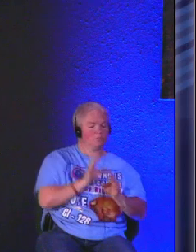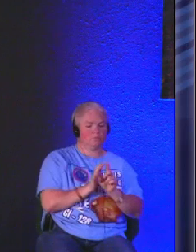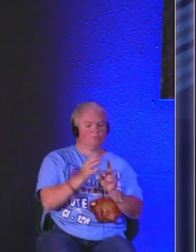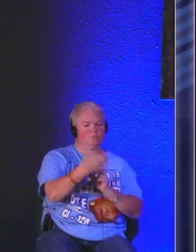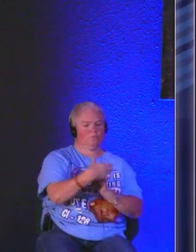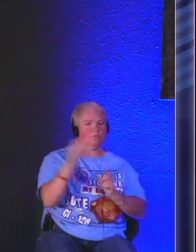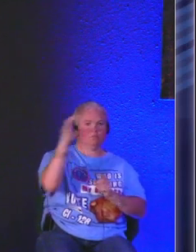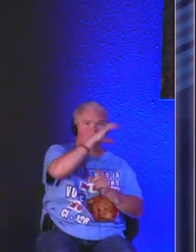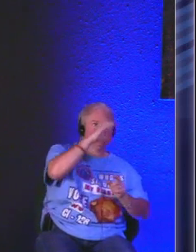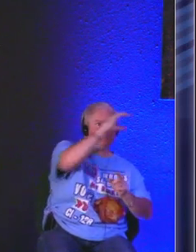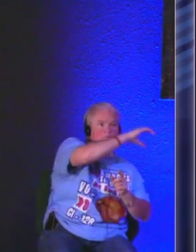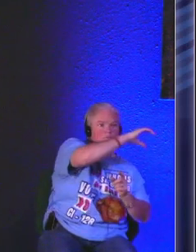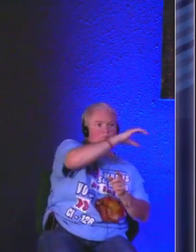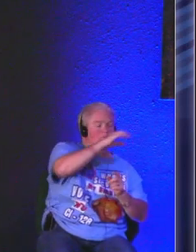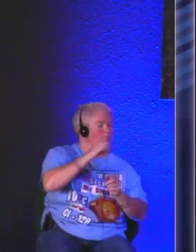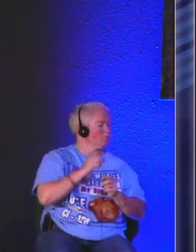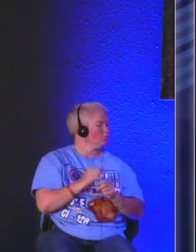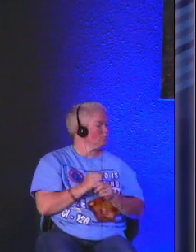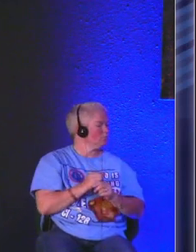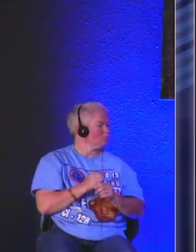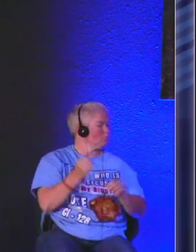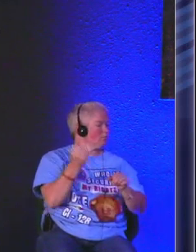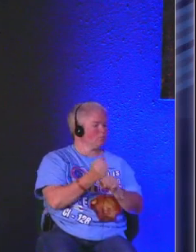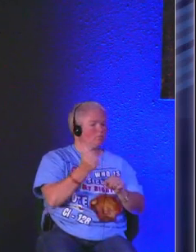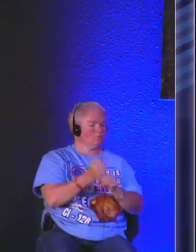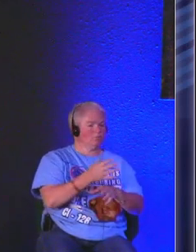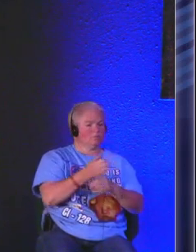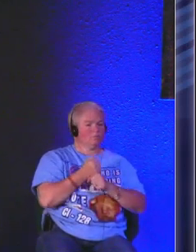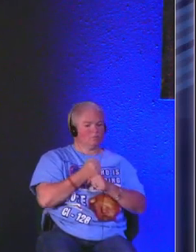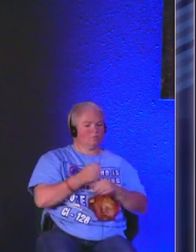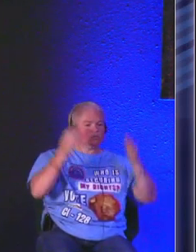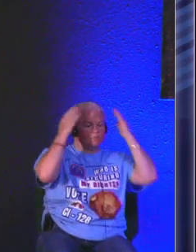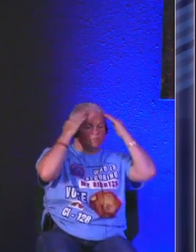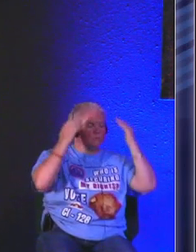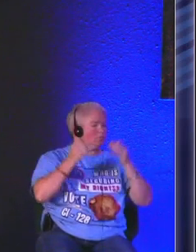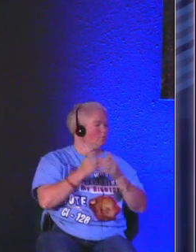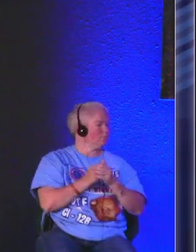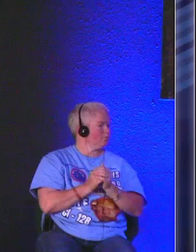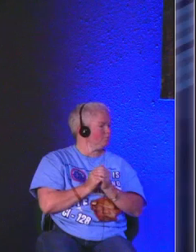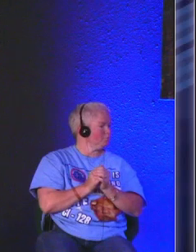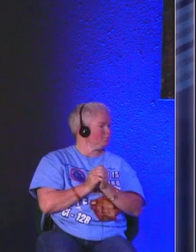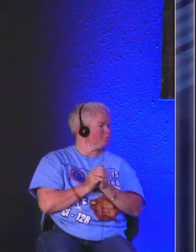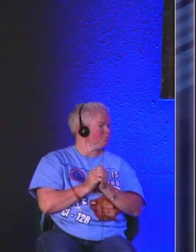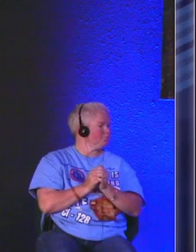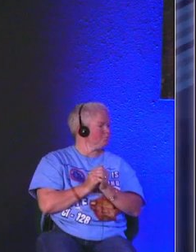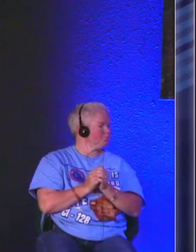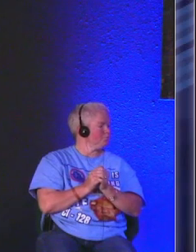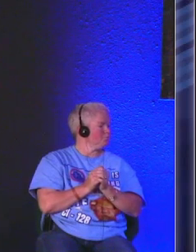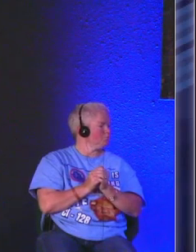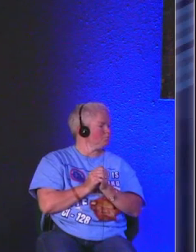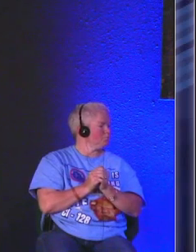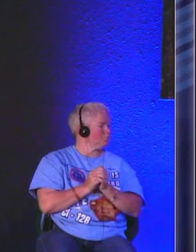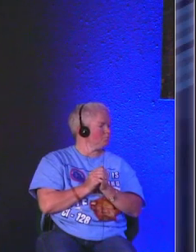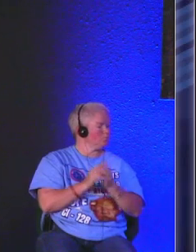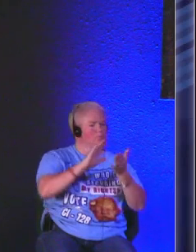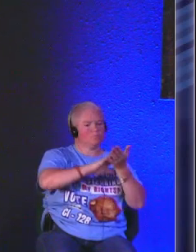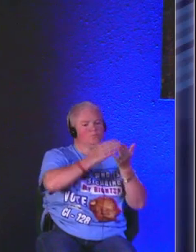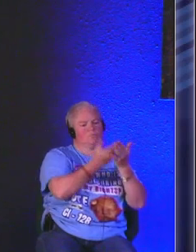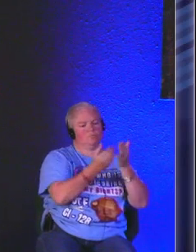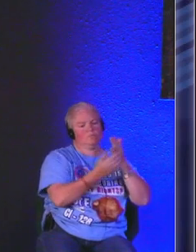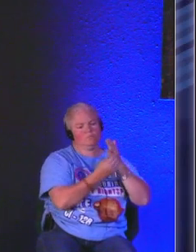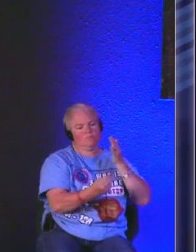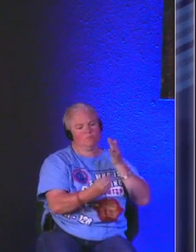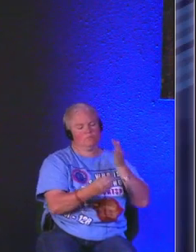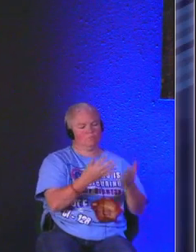that seek to infect us and get into our brain isn't there the oil